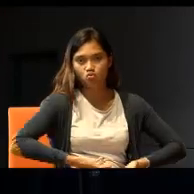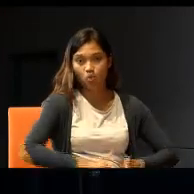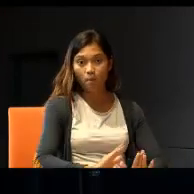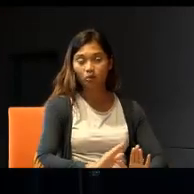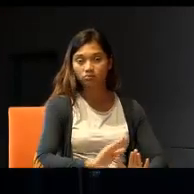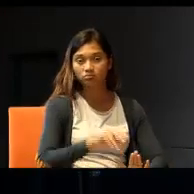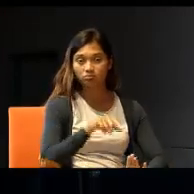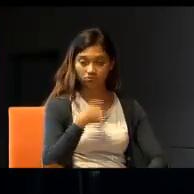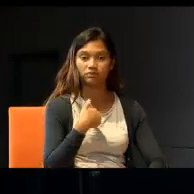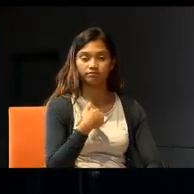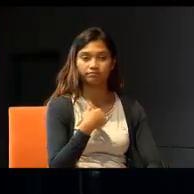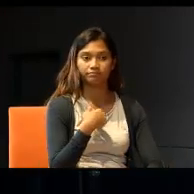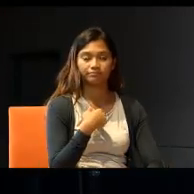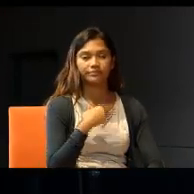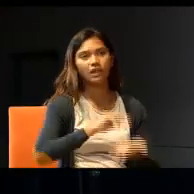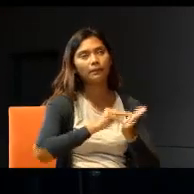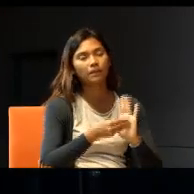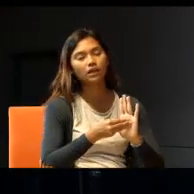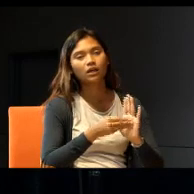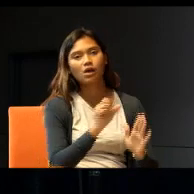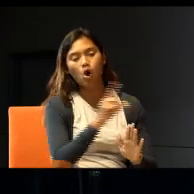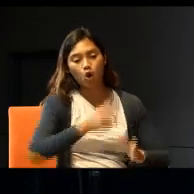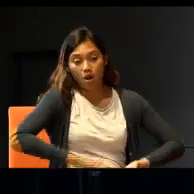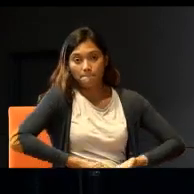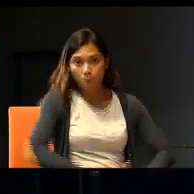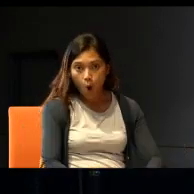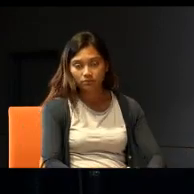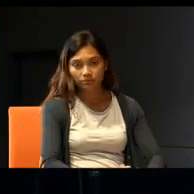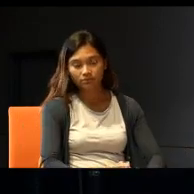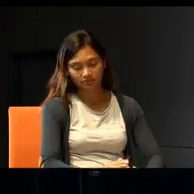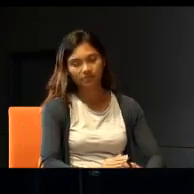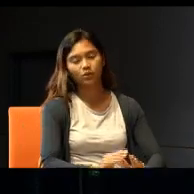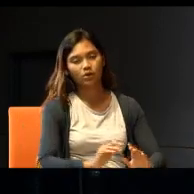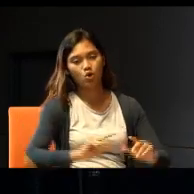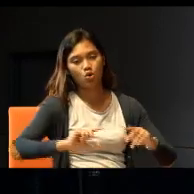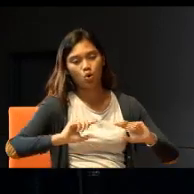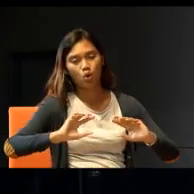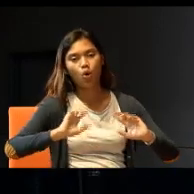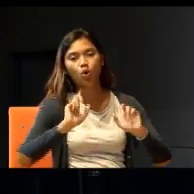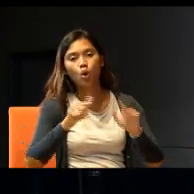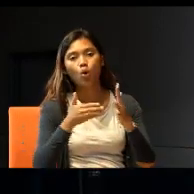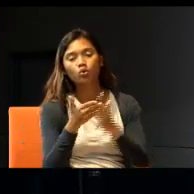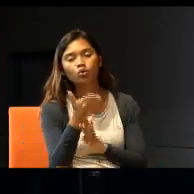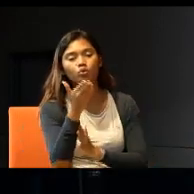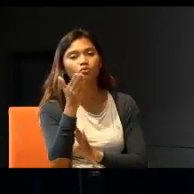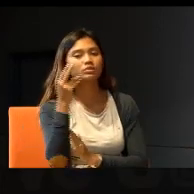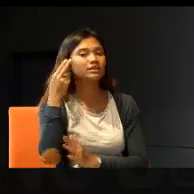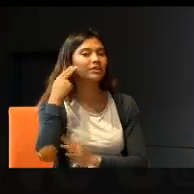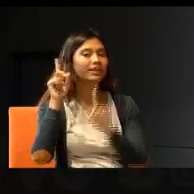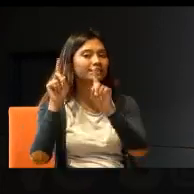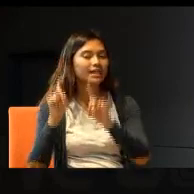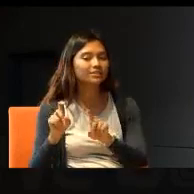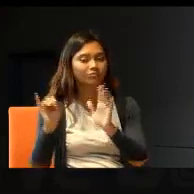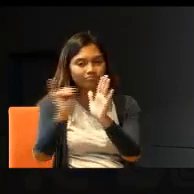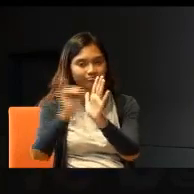which, that means, all newborn babies, will undergo a hearing test, to detect hearing loss, that such thing now,